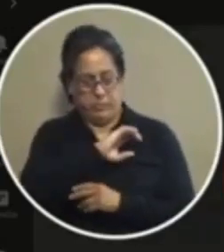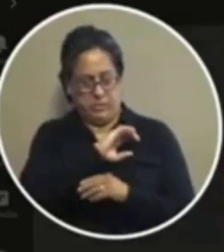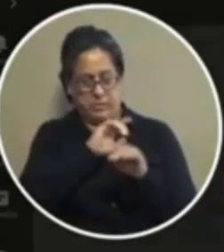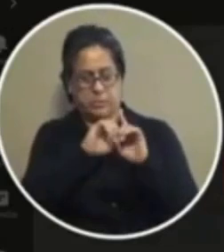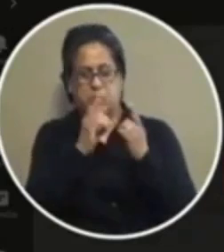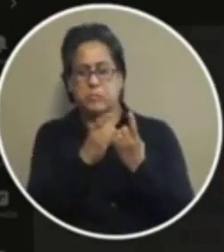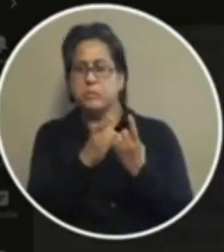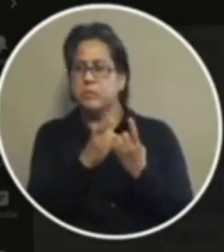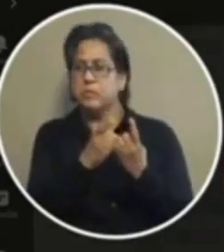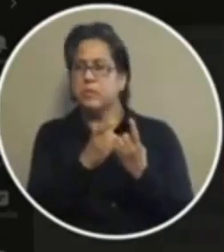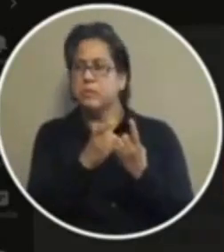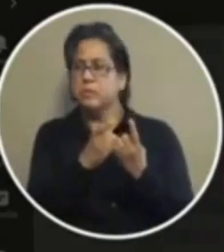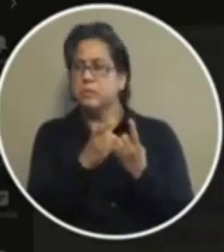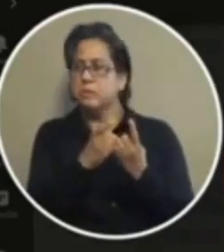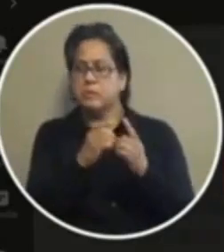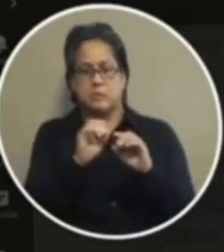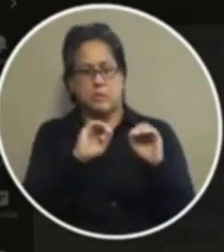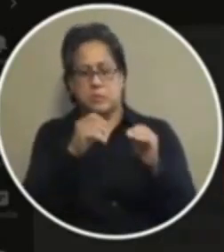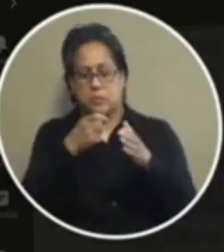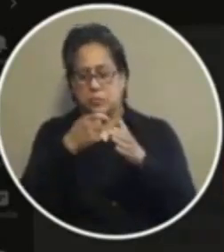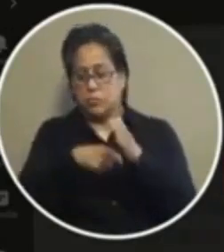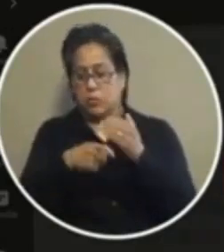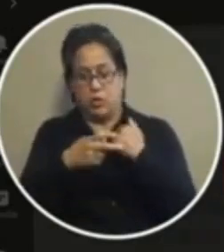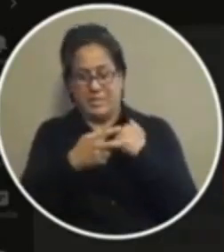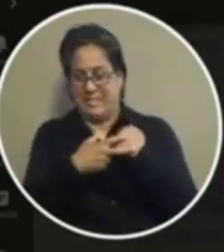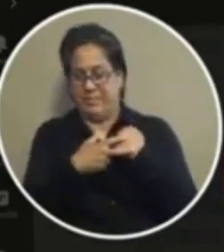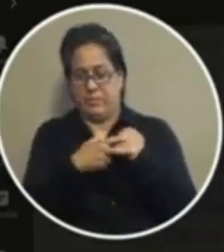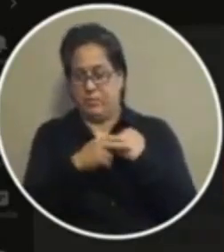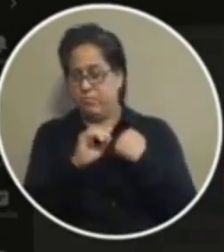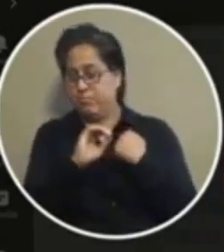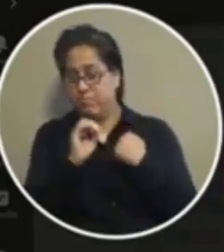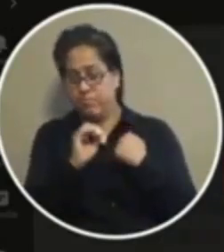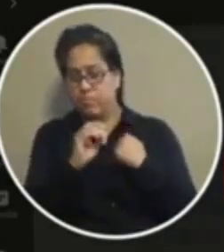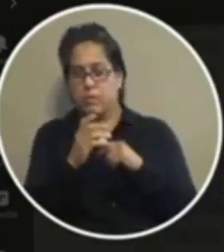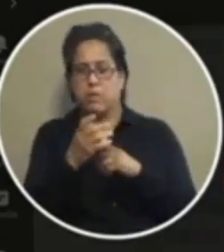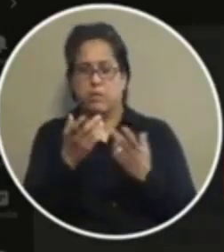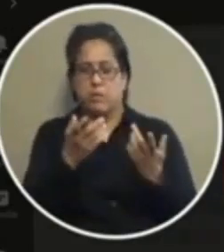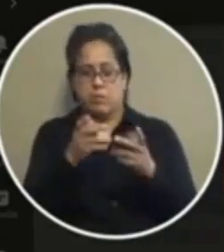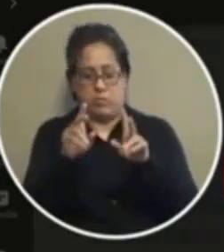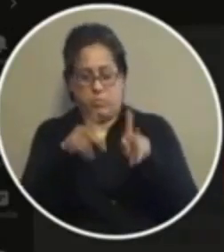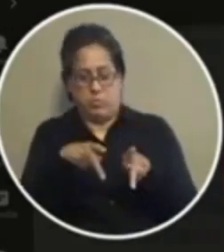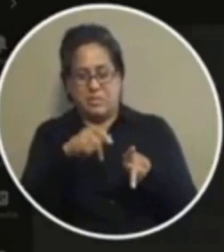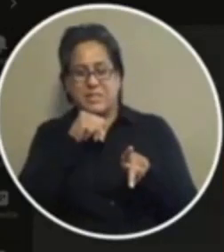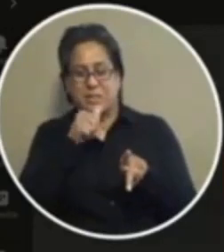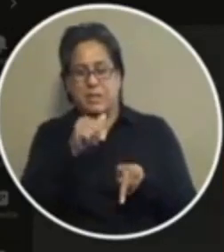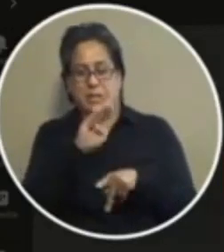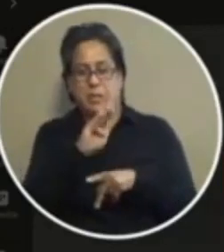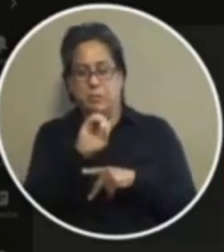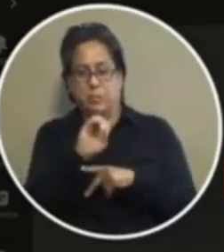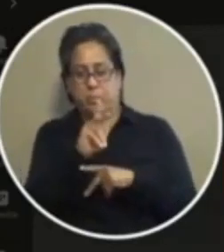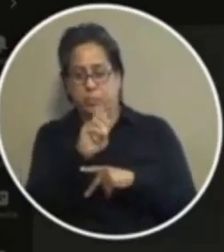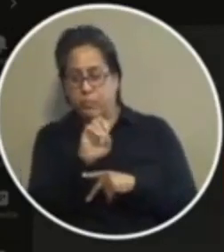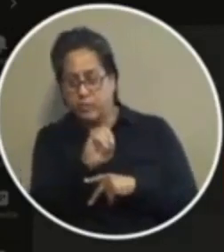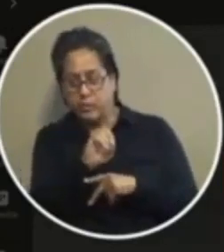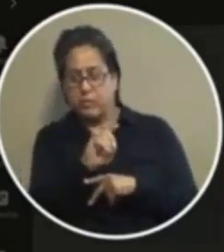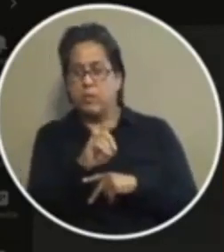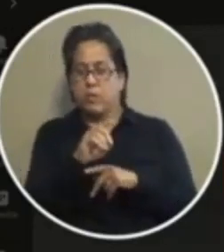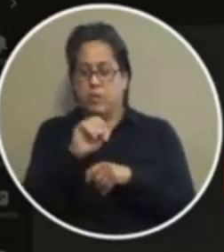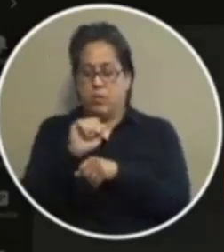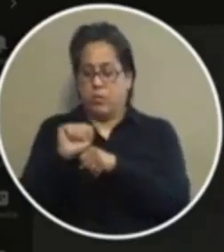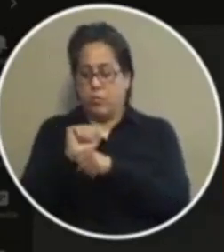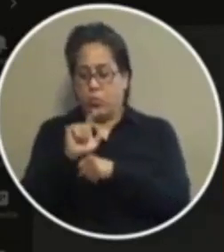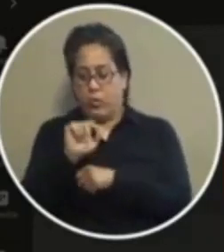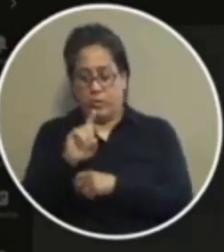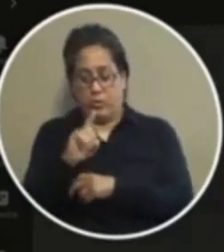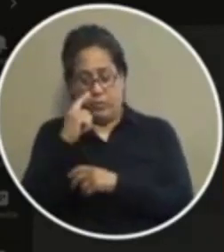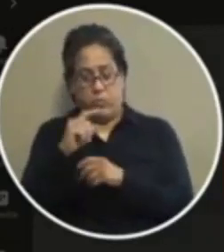it's not going to be a cost savings whatsoever other than the person not being booked but uh the workload for the